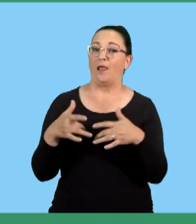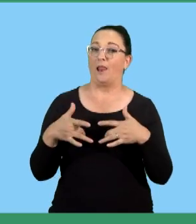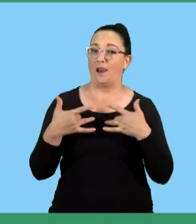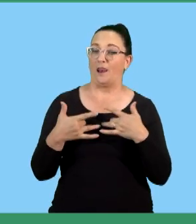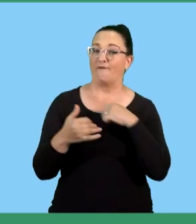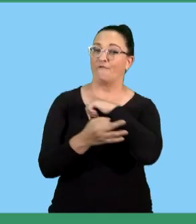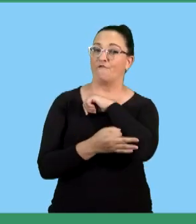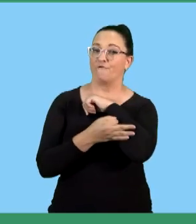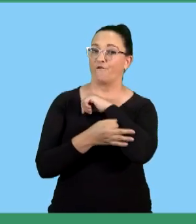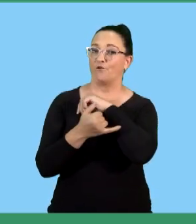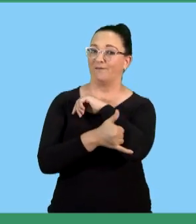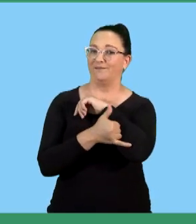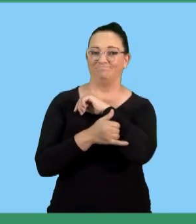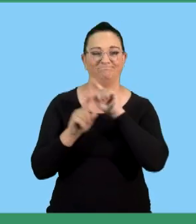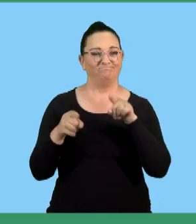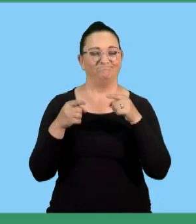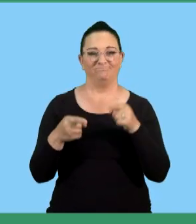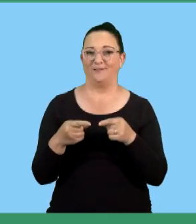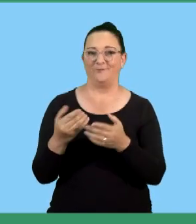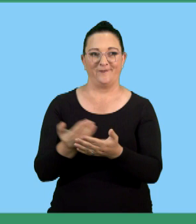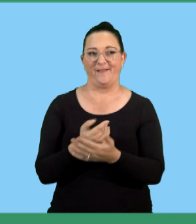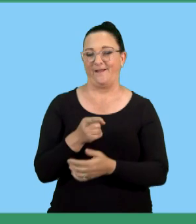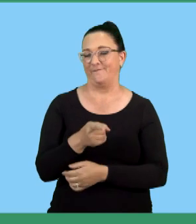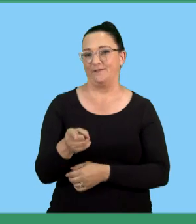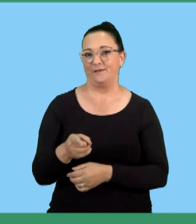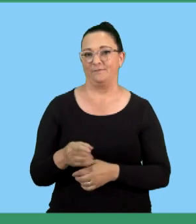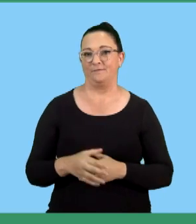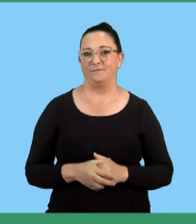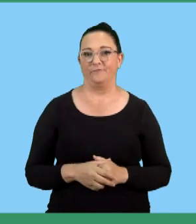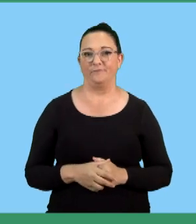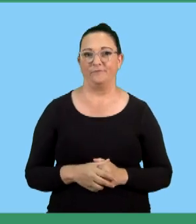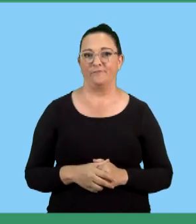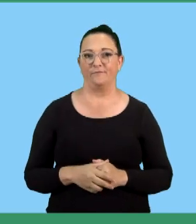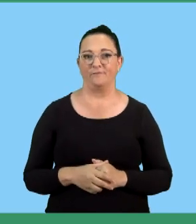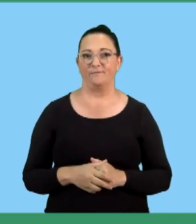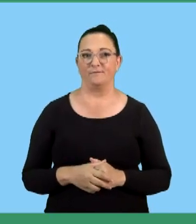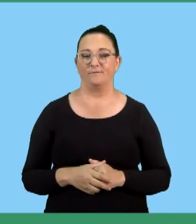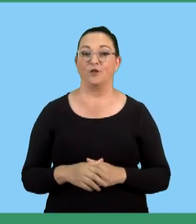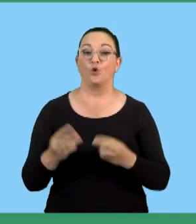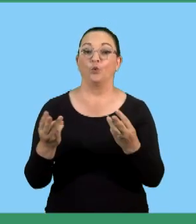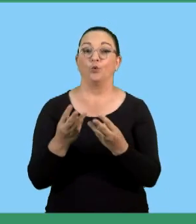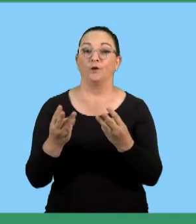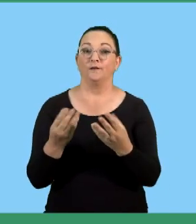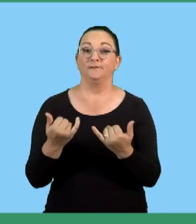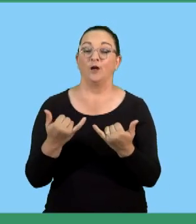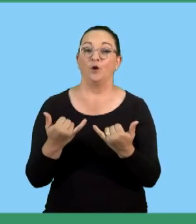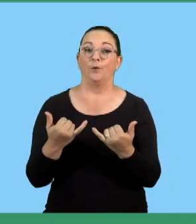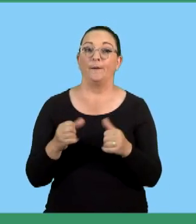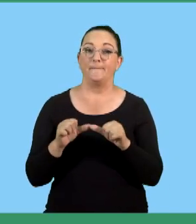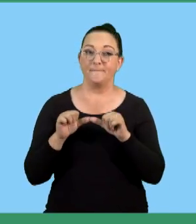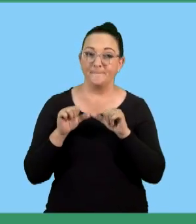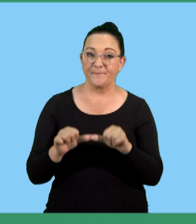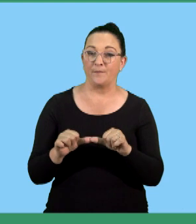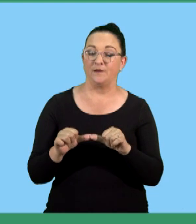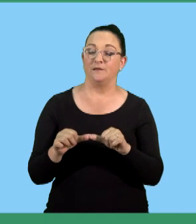unfortunately, because we cannot even prove, there's no proof that the injuries took place where and all that. So workers who are permanently